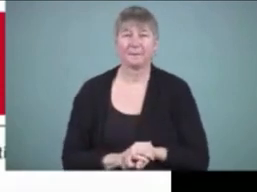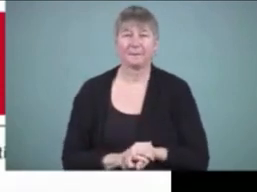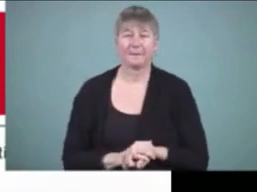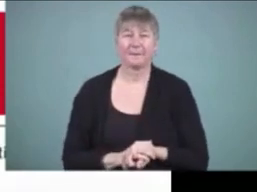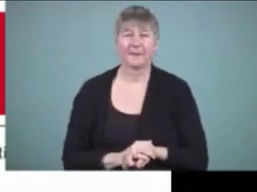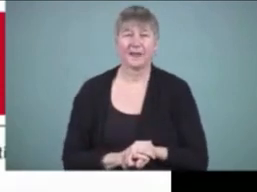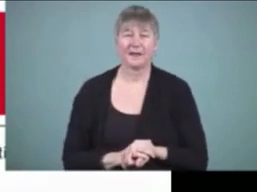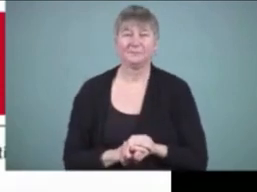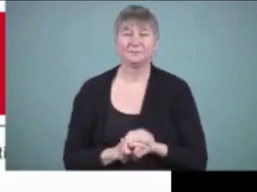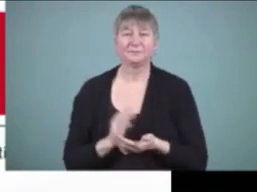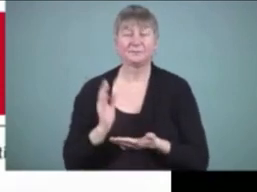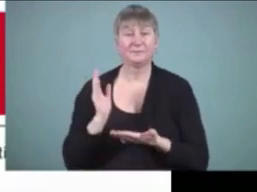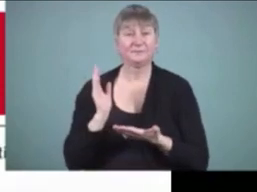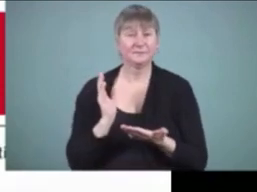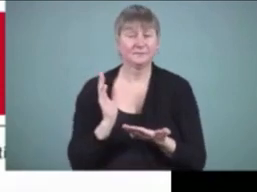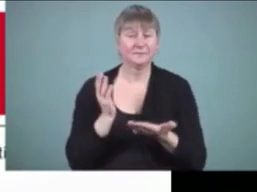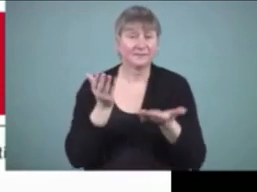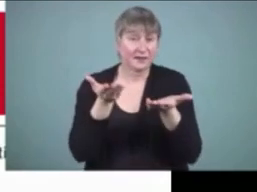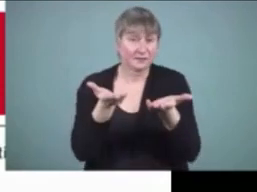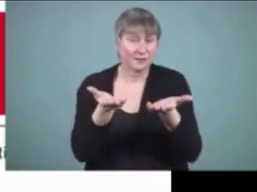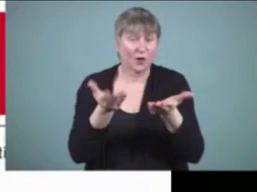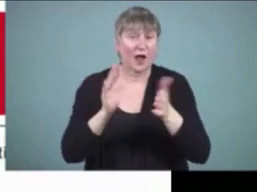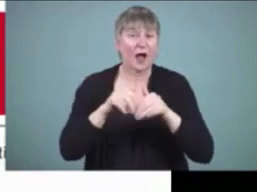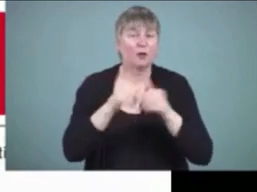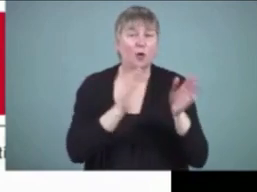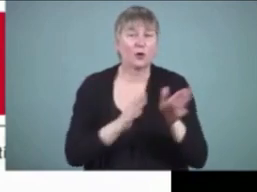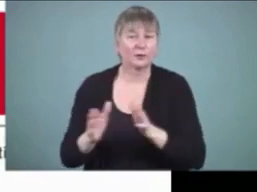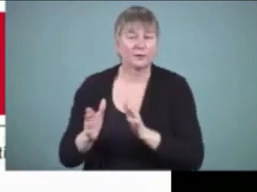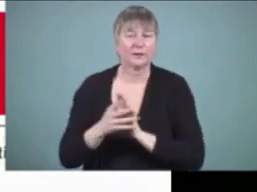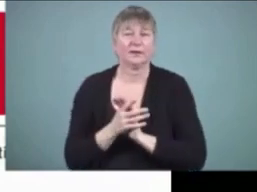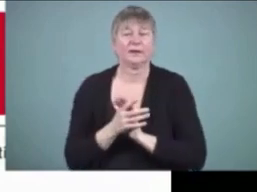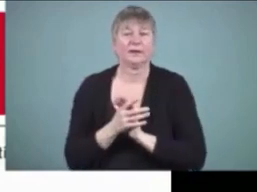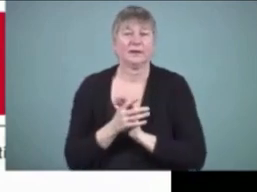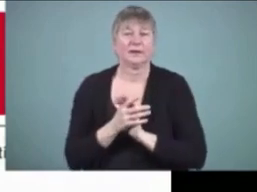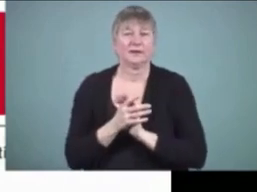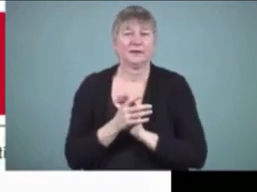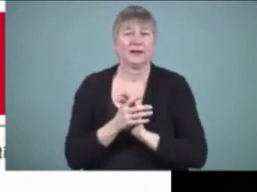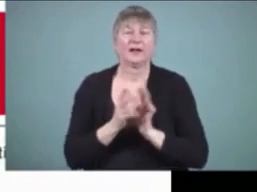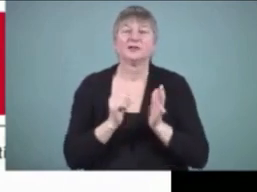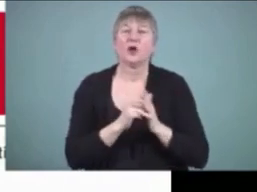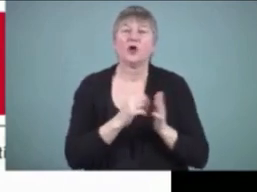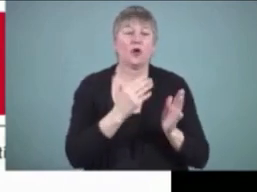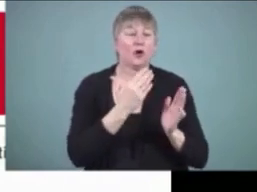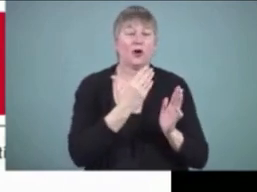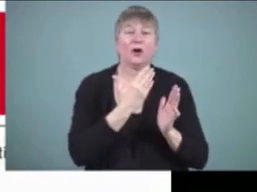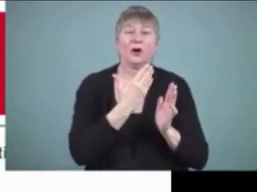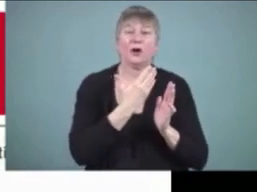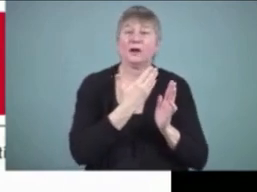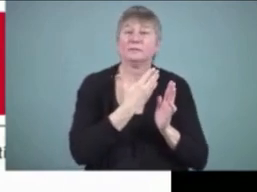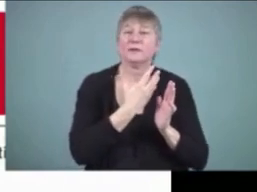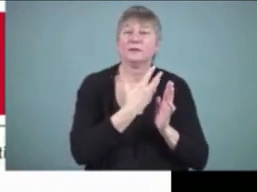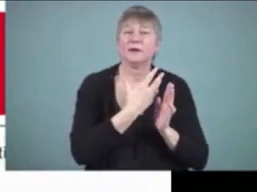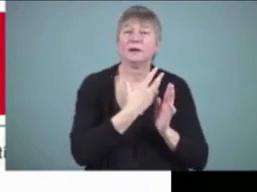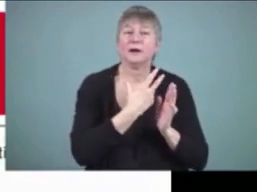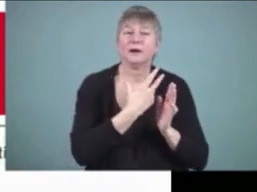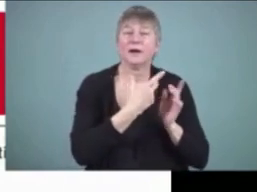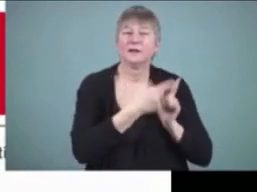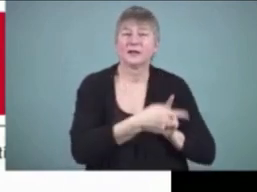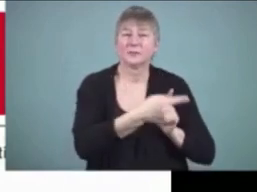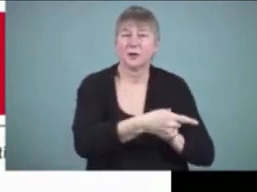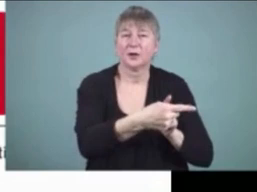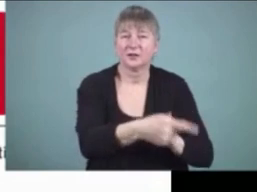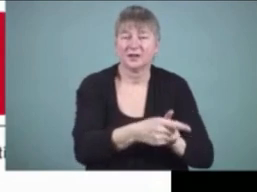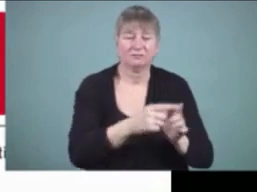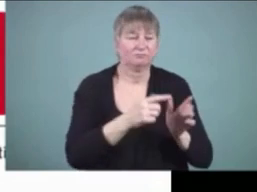on the next few slides you'll see that how the narrative text looks so much more simple than the expository text